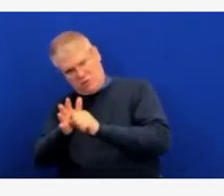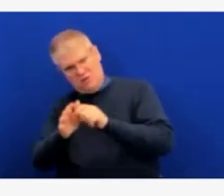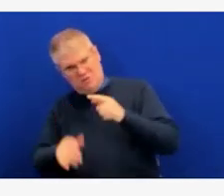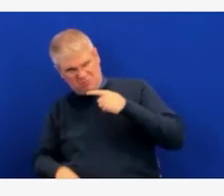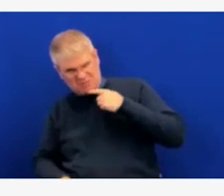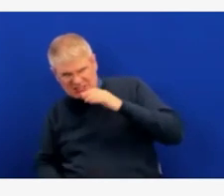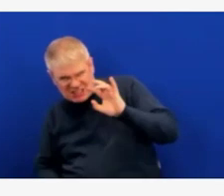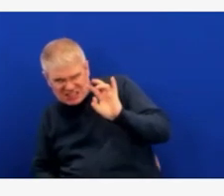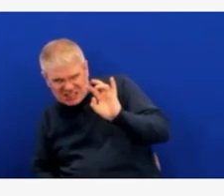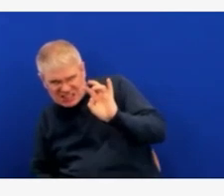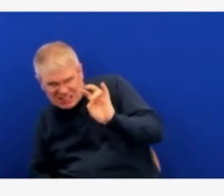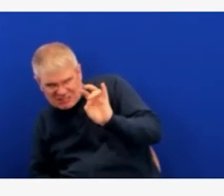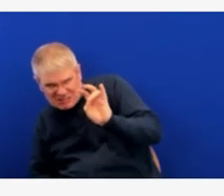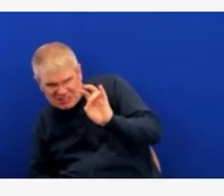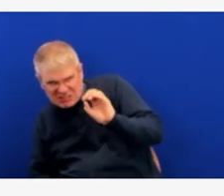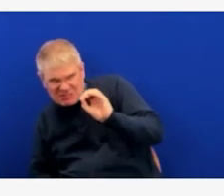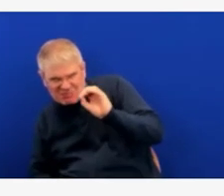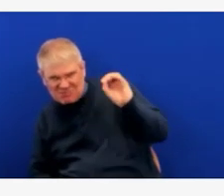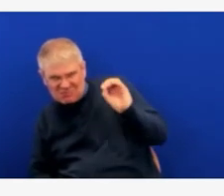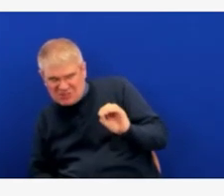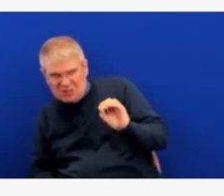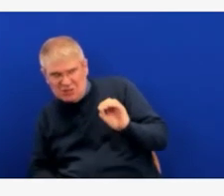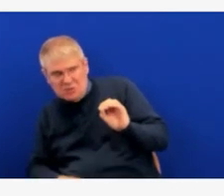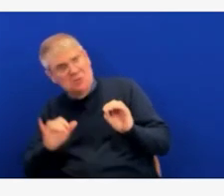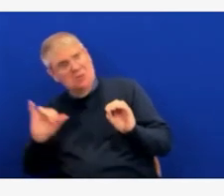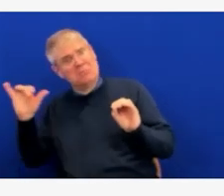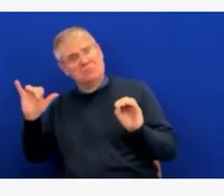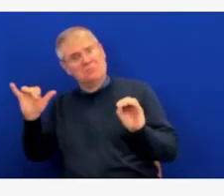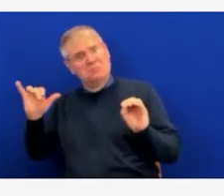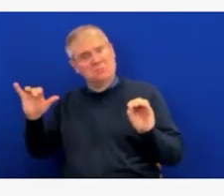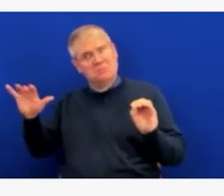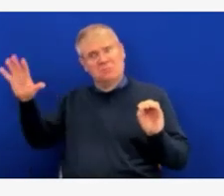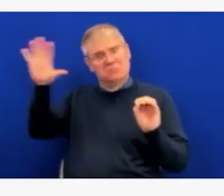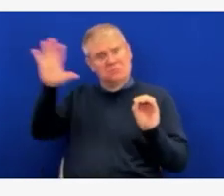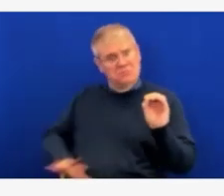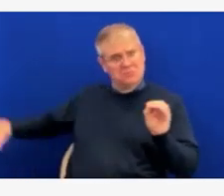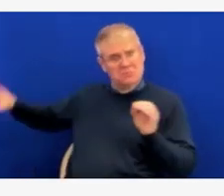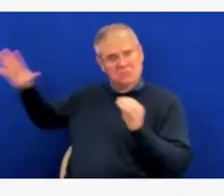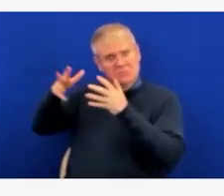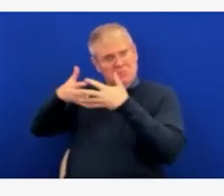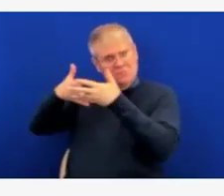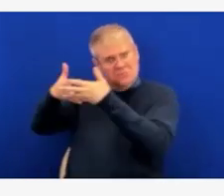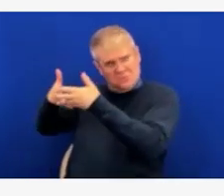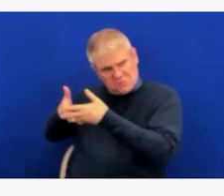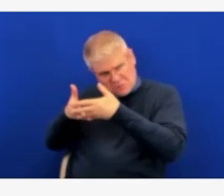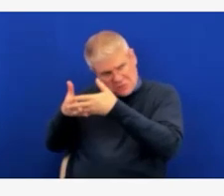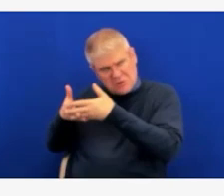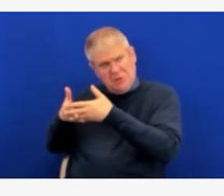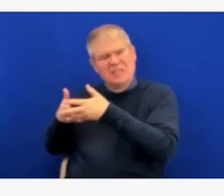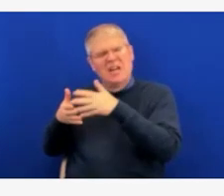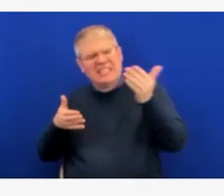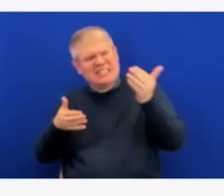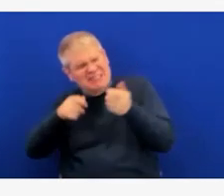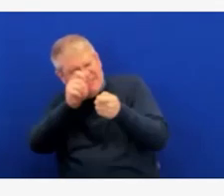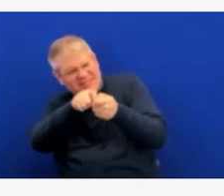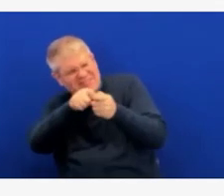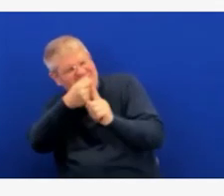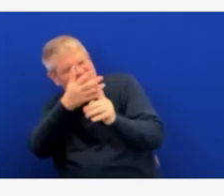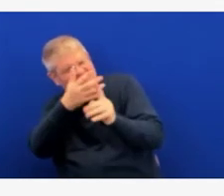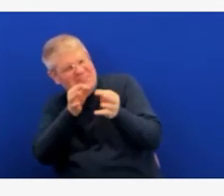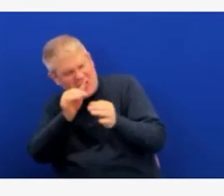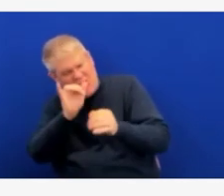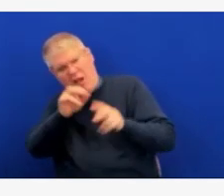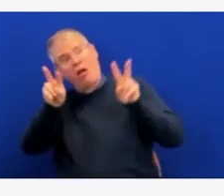And what does it look like and which kind of age groups are primarily getting it and are they being treated?